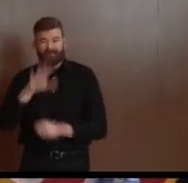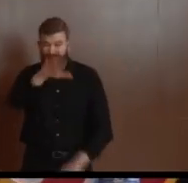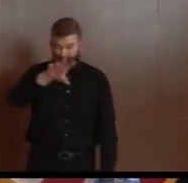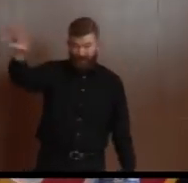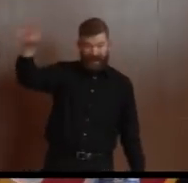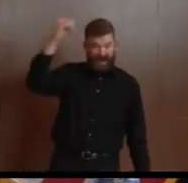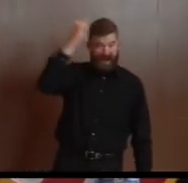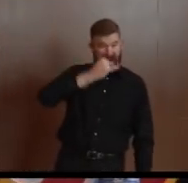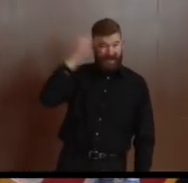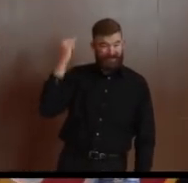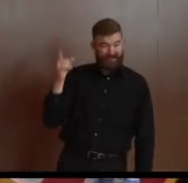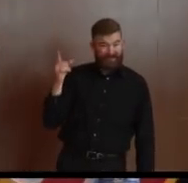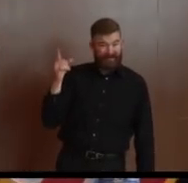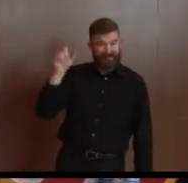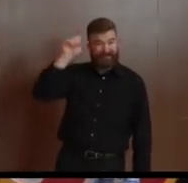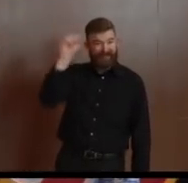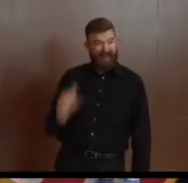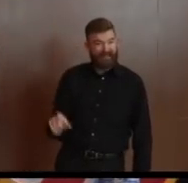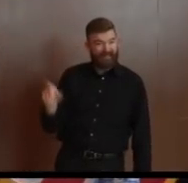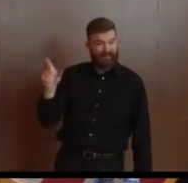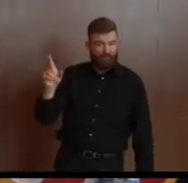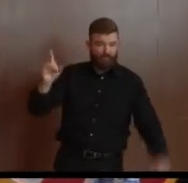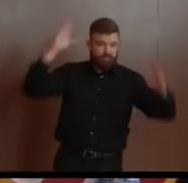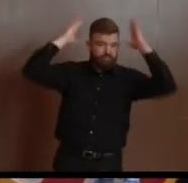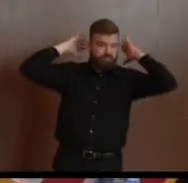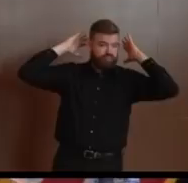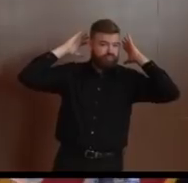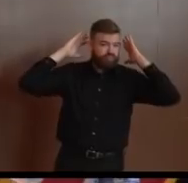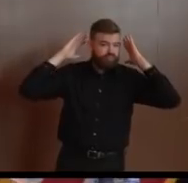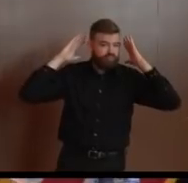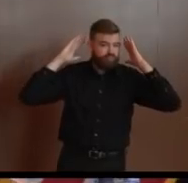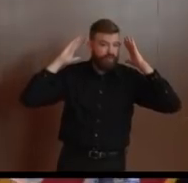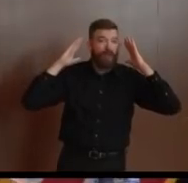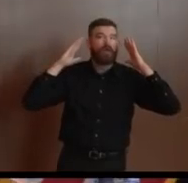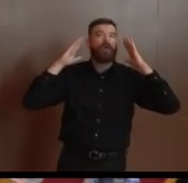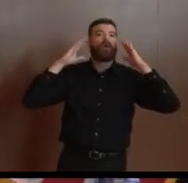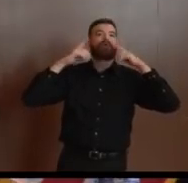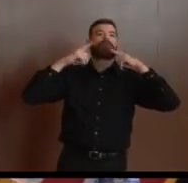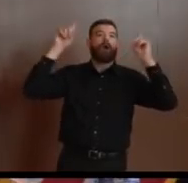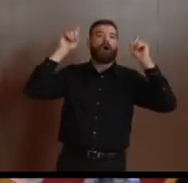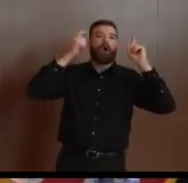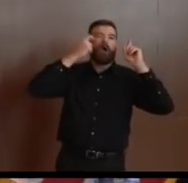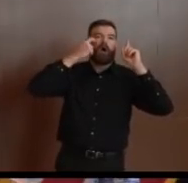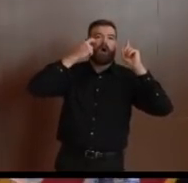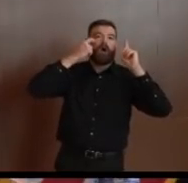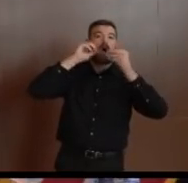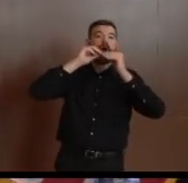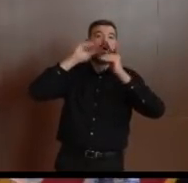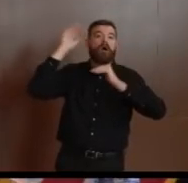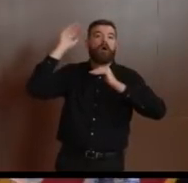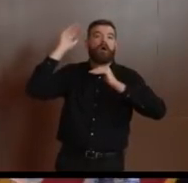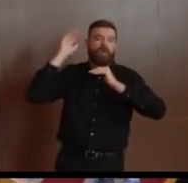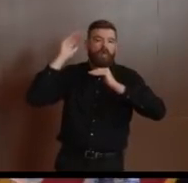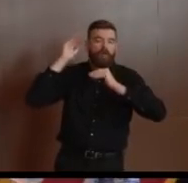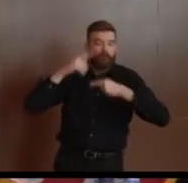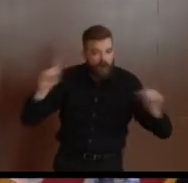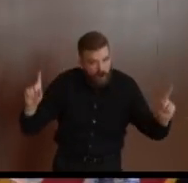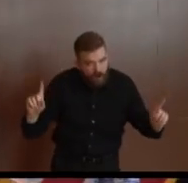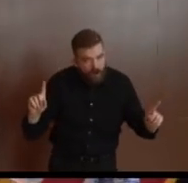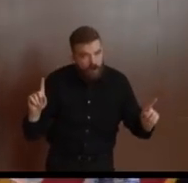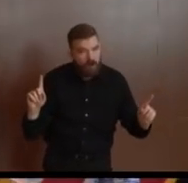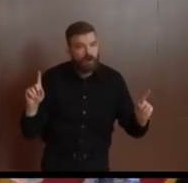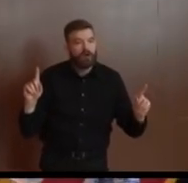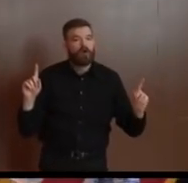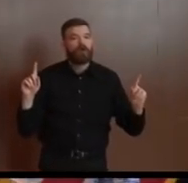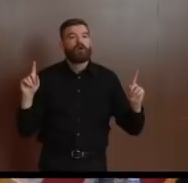fatalities are finally down today versus yesterday, and I hope that's the beginning of a trend. But there was too much business as usual. And so